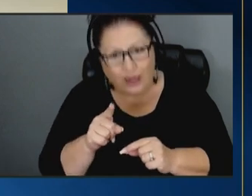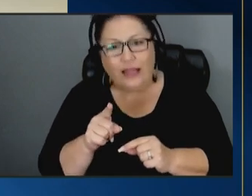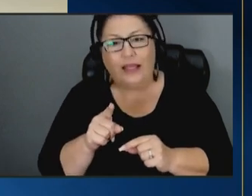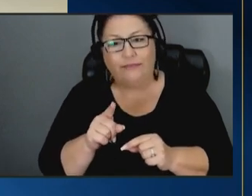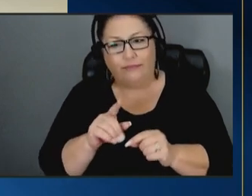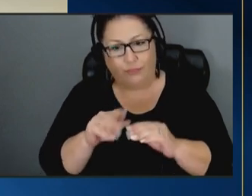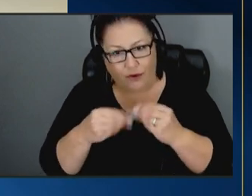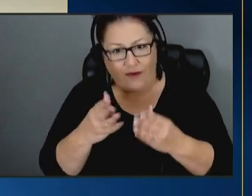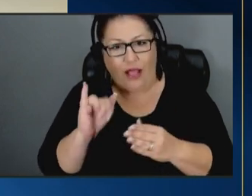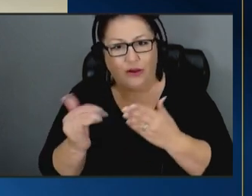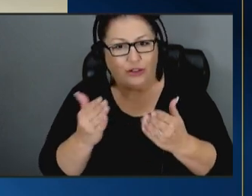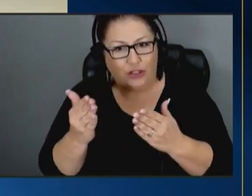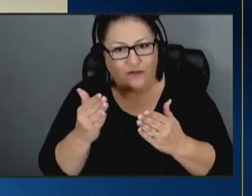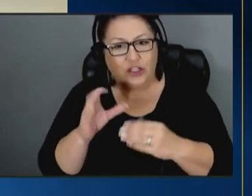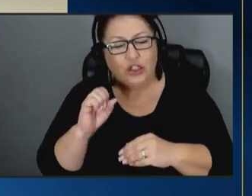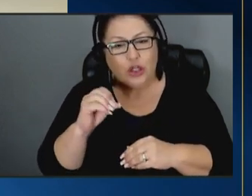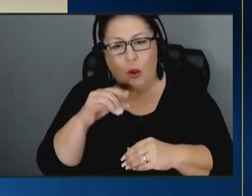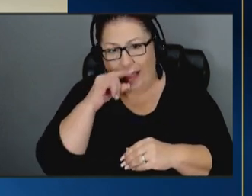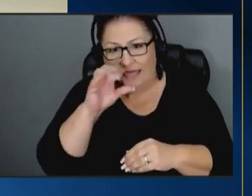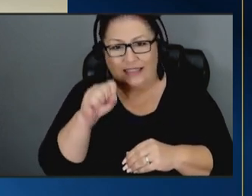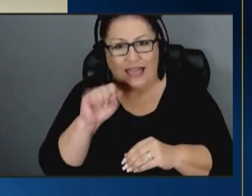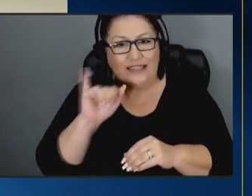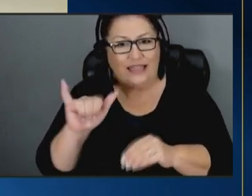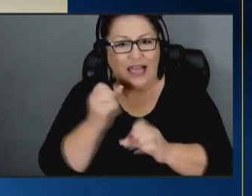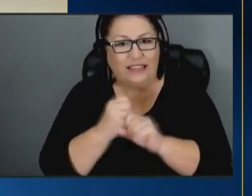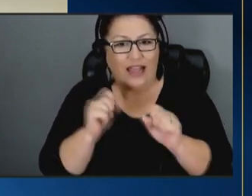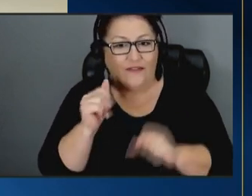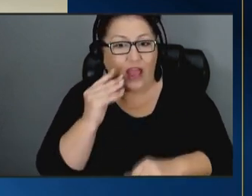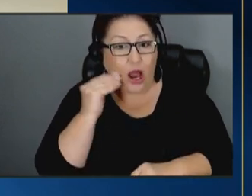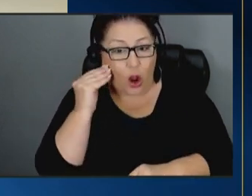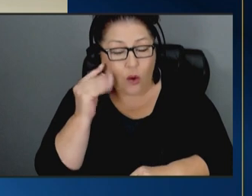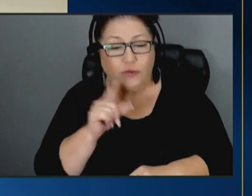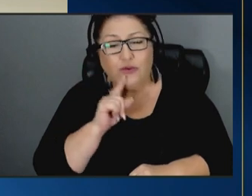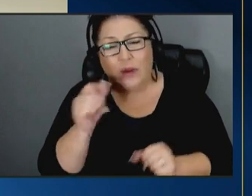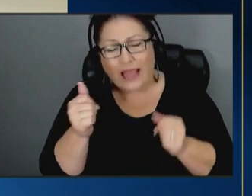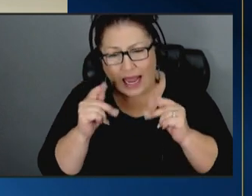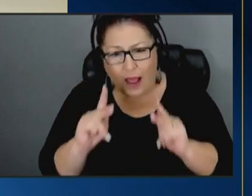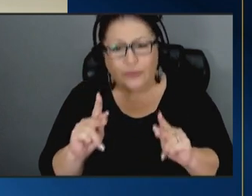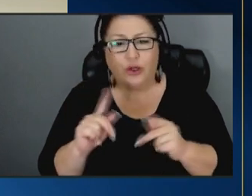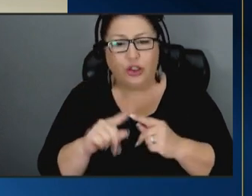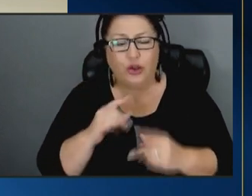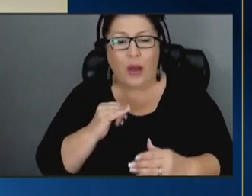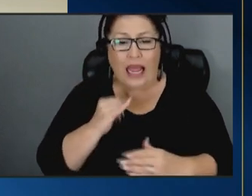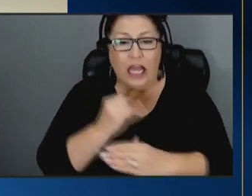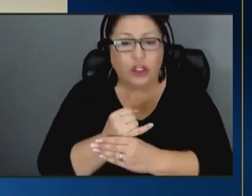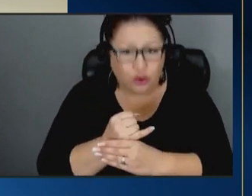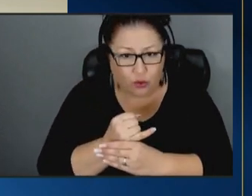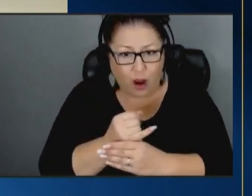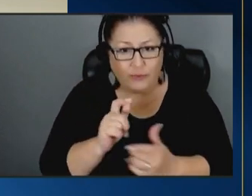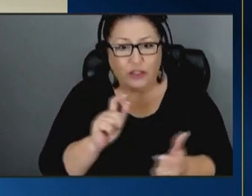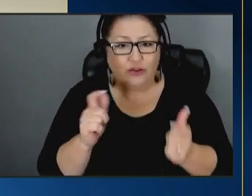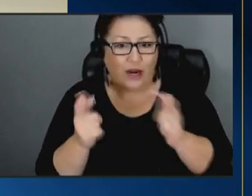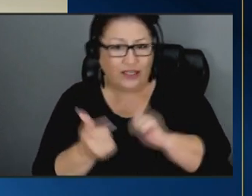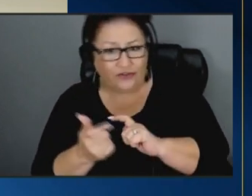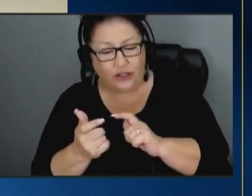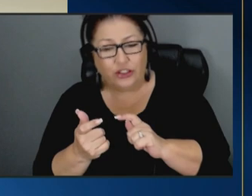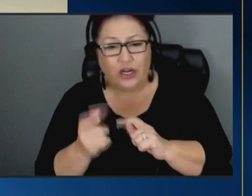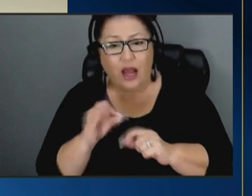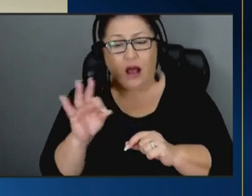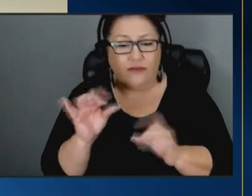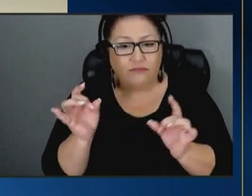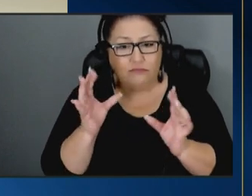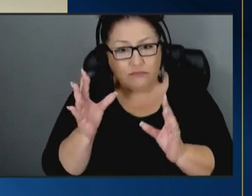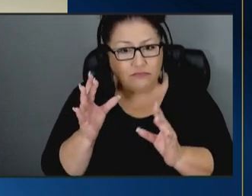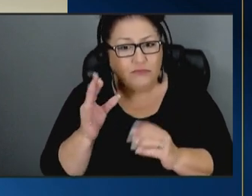safely at home there's a real opportunity here to interrupt the transmission of adverse childhood experiences from one